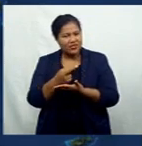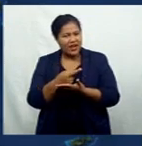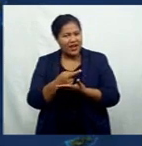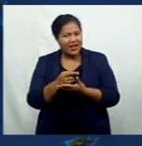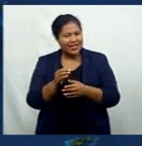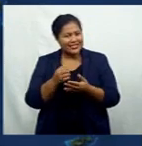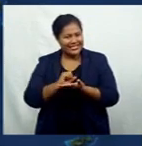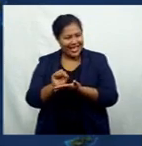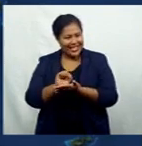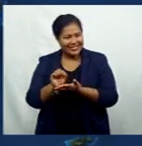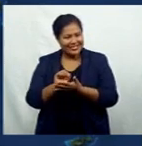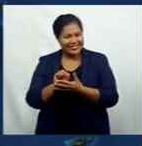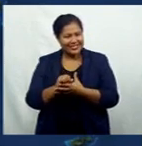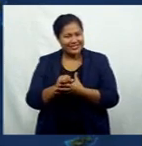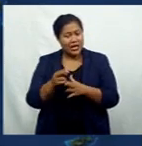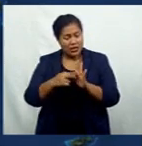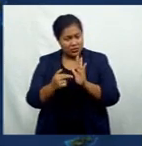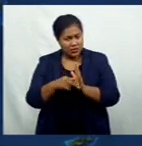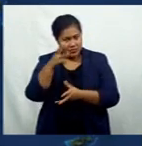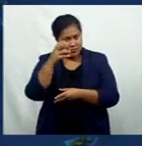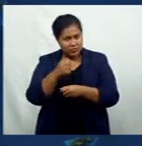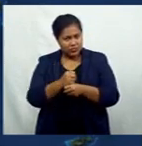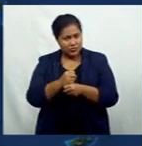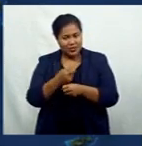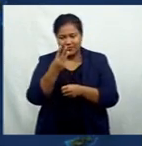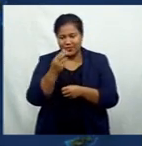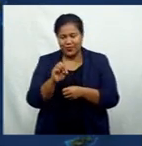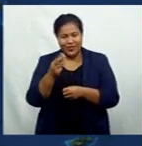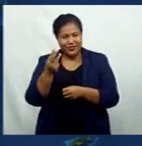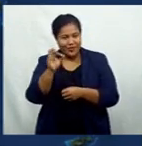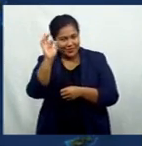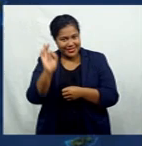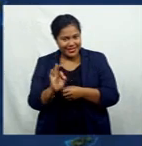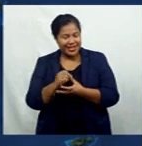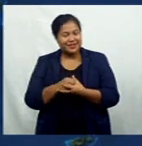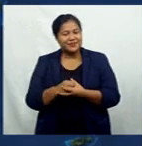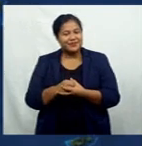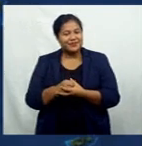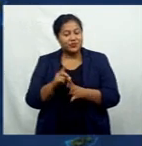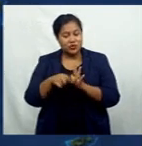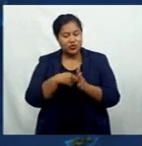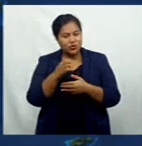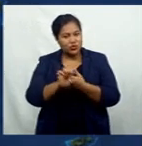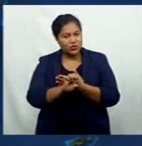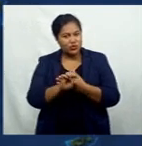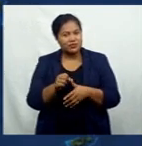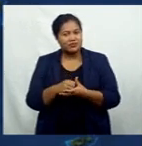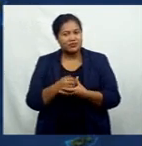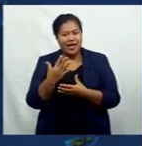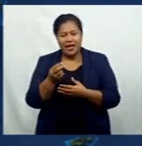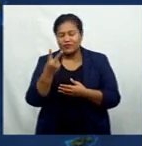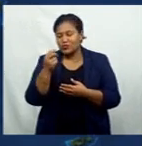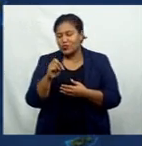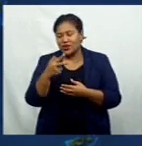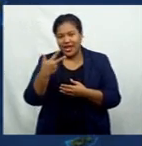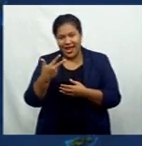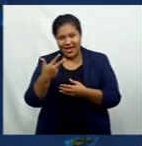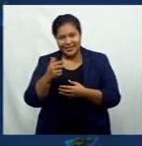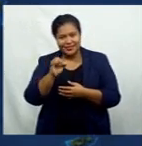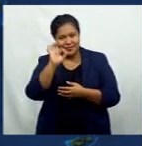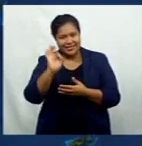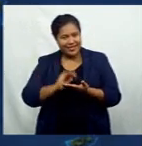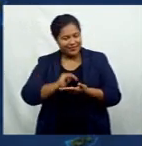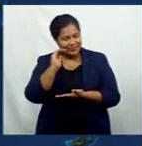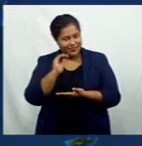New Zealand's total retail sales volume rose 3.3 percent in the June quarter, following a 2.8 percent rise in the March